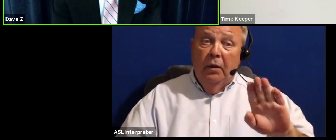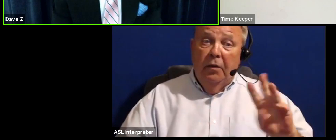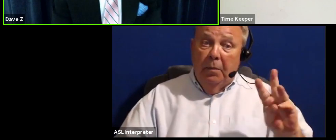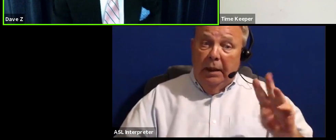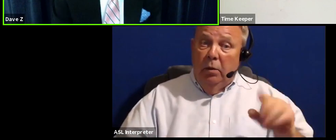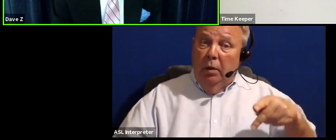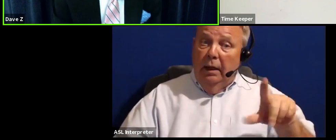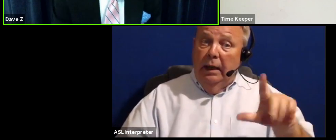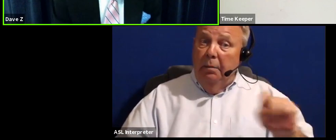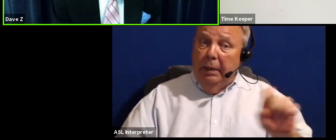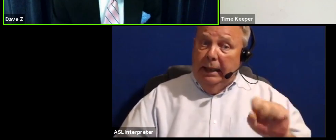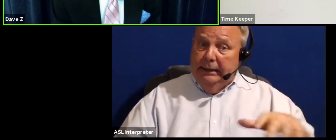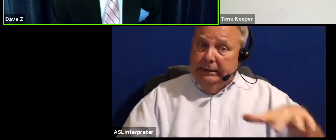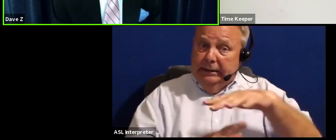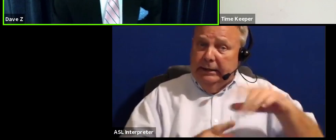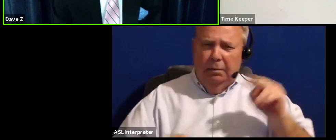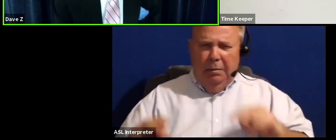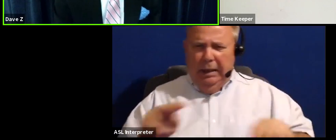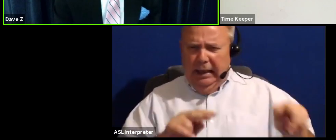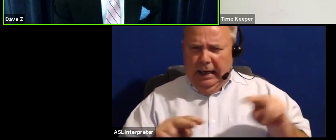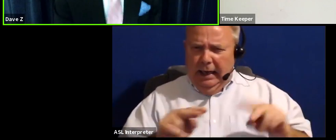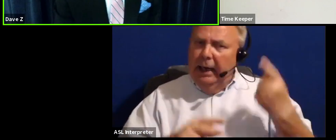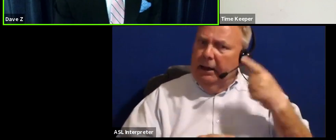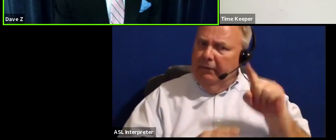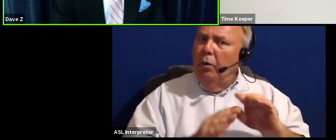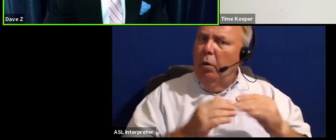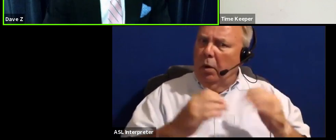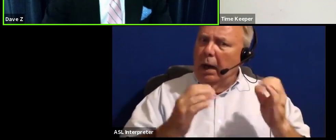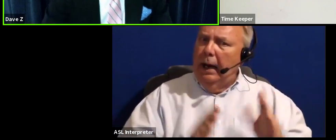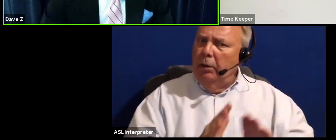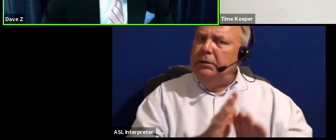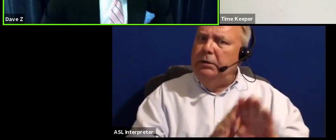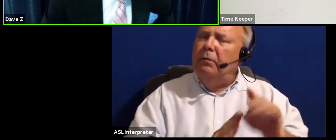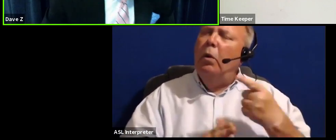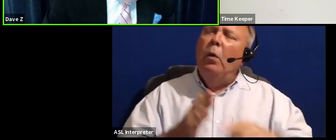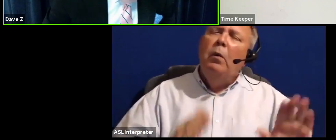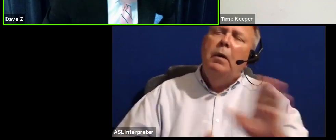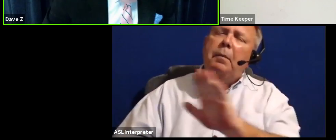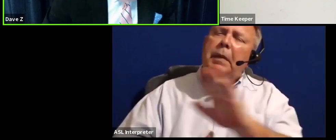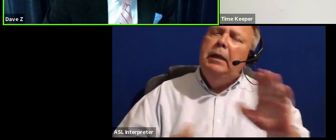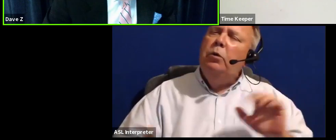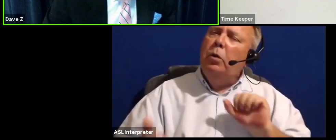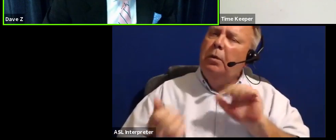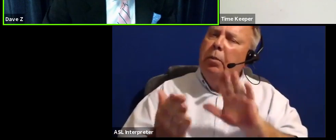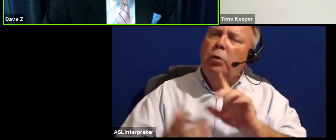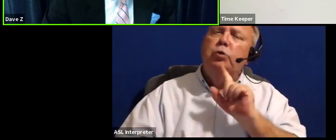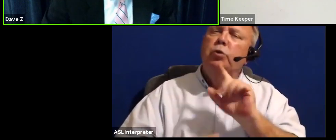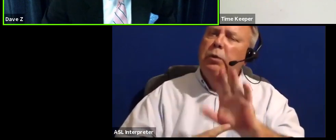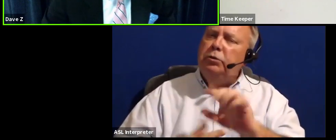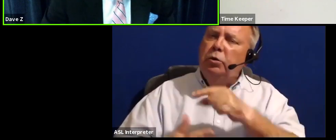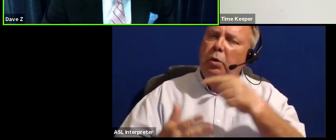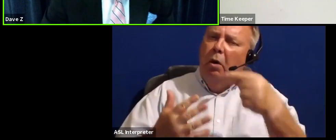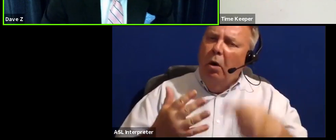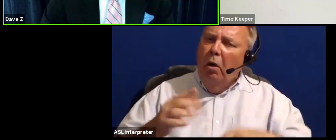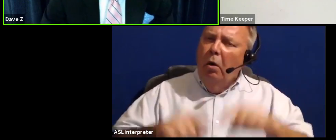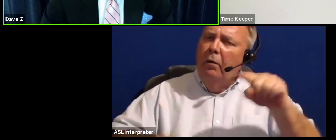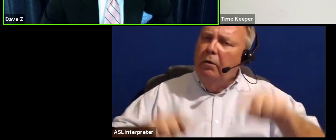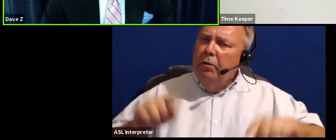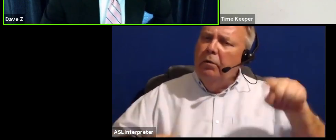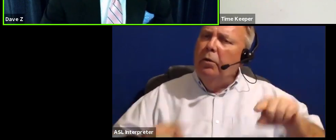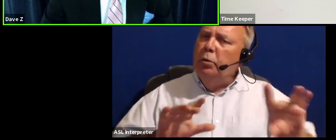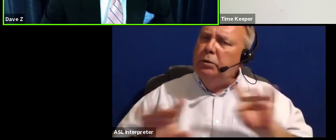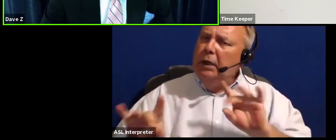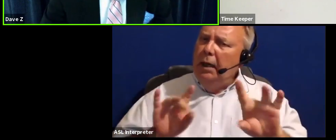example, being eyed for housing development, what would be your approach to ensuring all those varied options